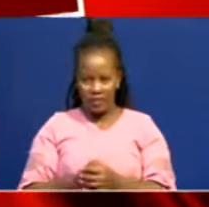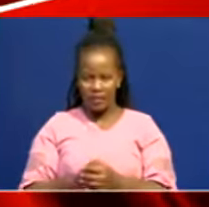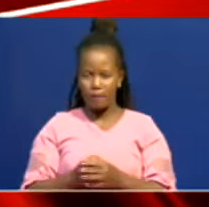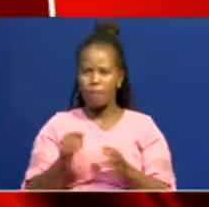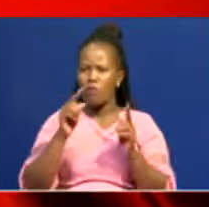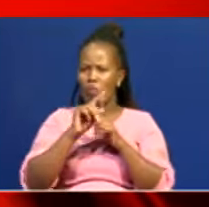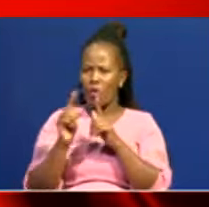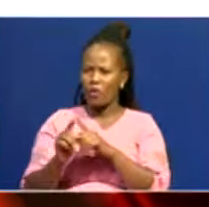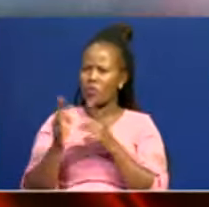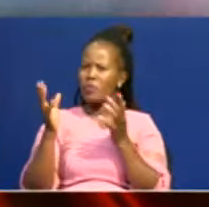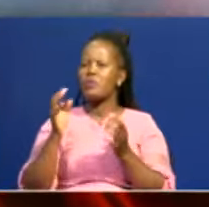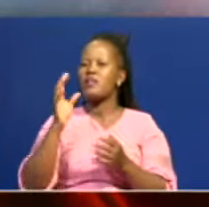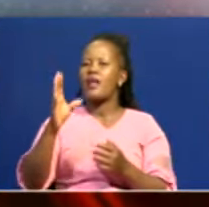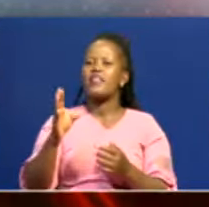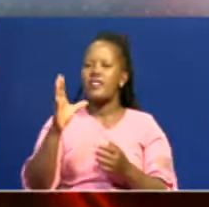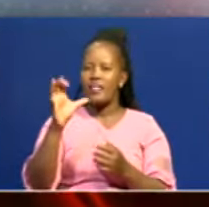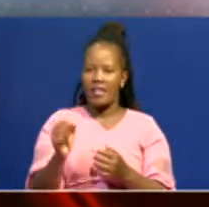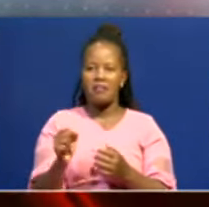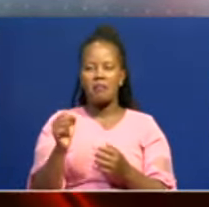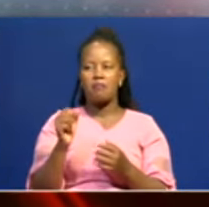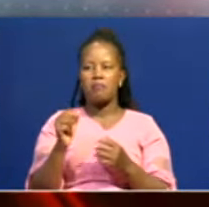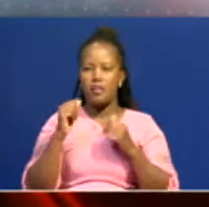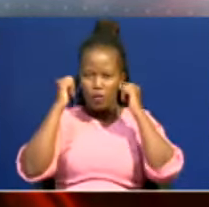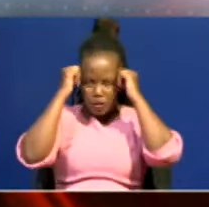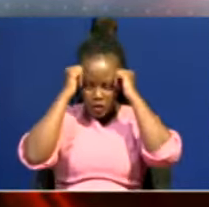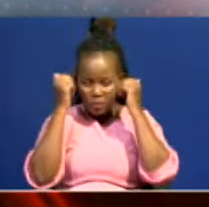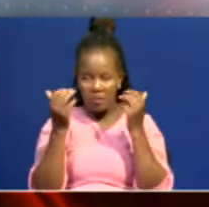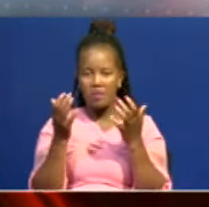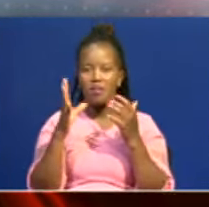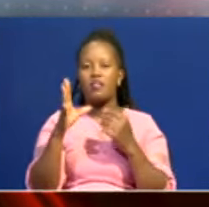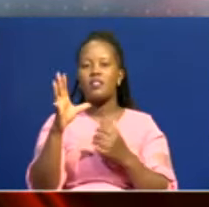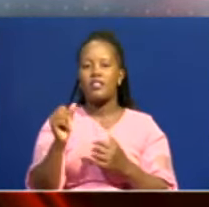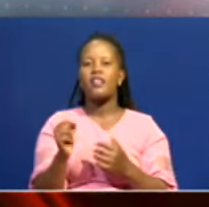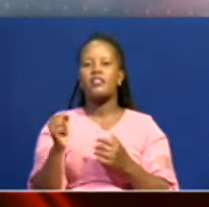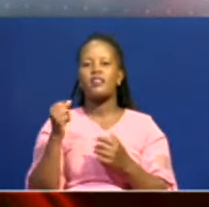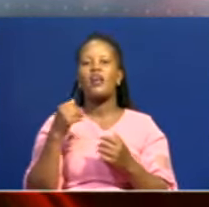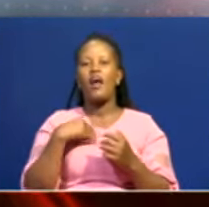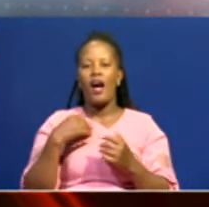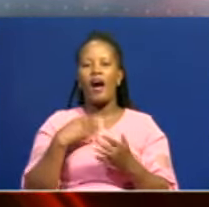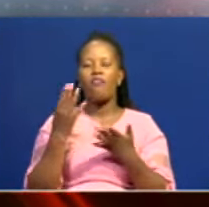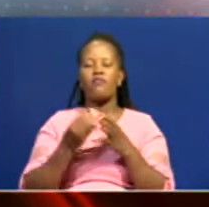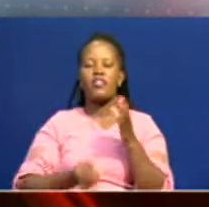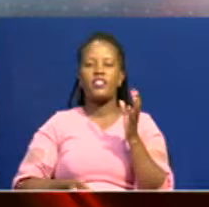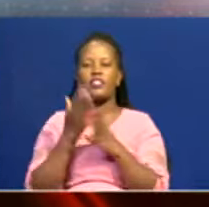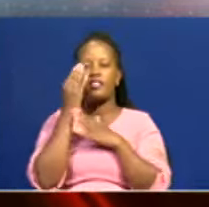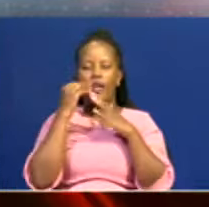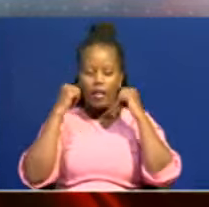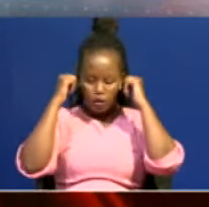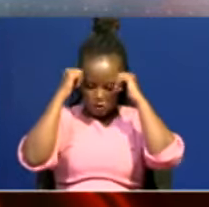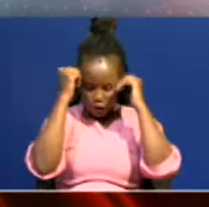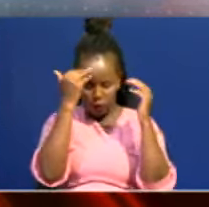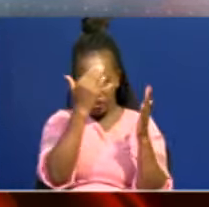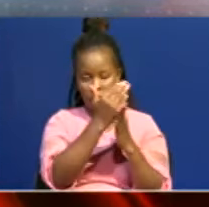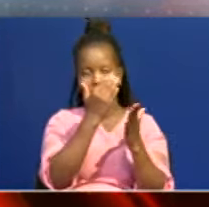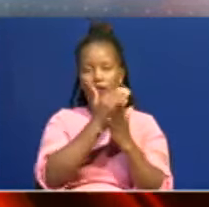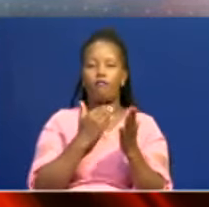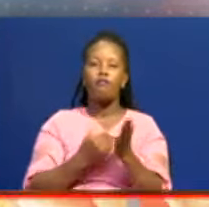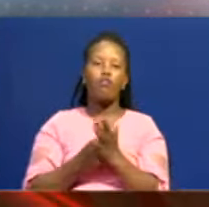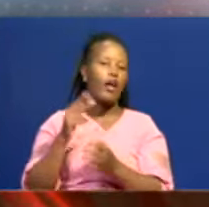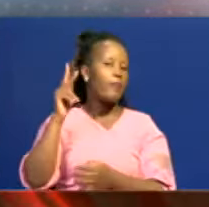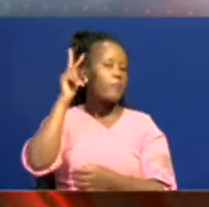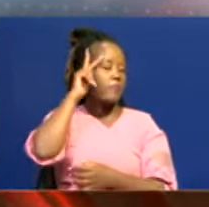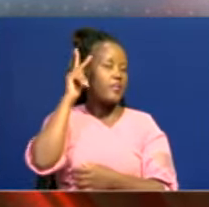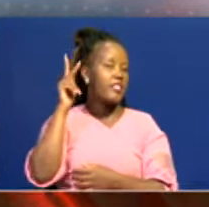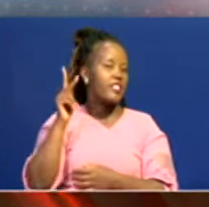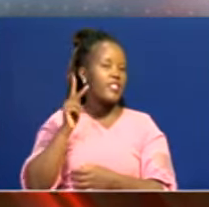Education Cabinet Secretary is this afternoon officiating an education forum in Karen. Let's cross